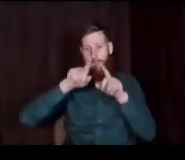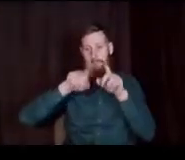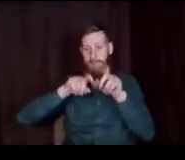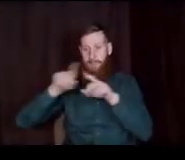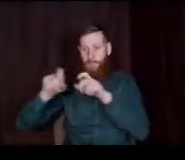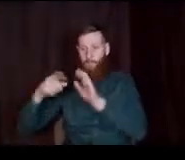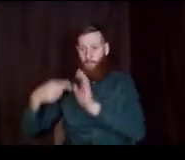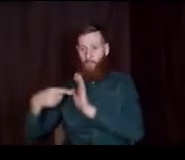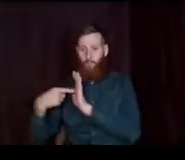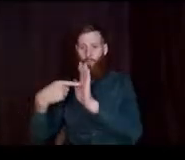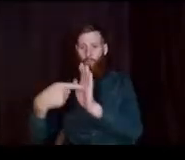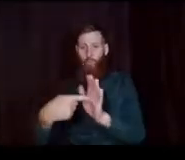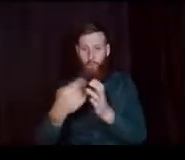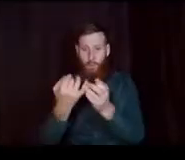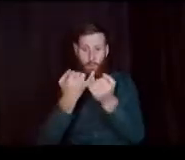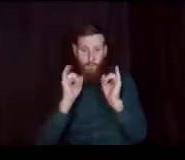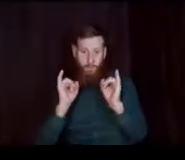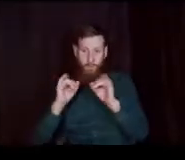independent.